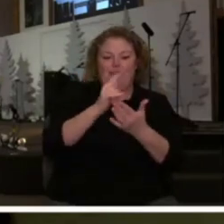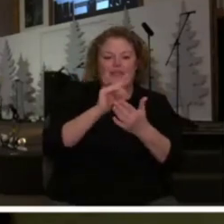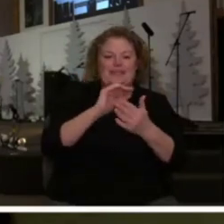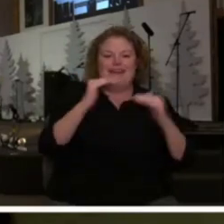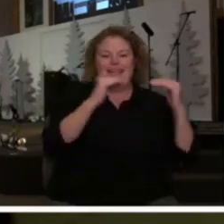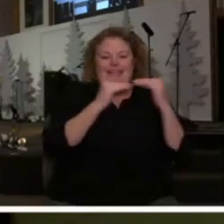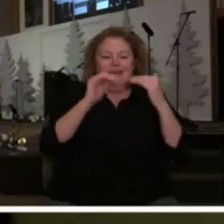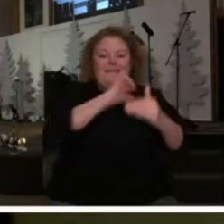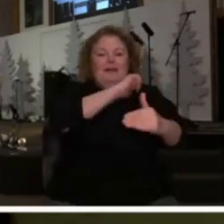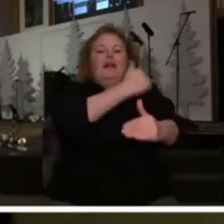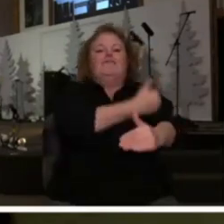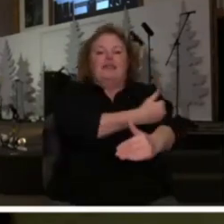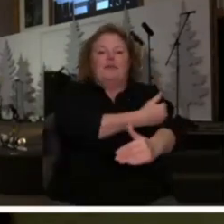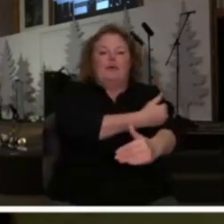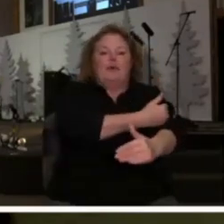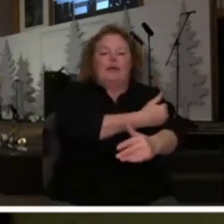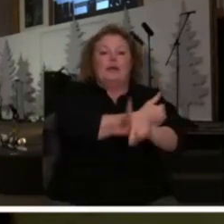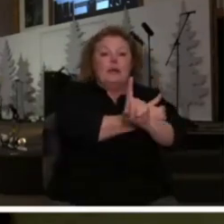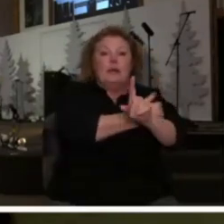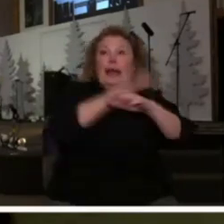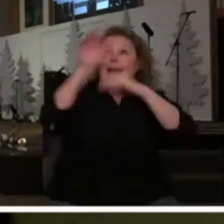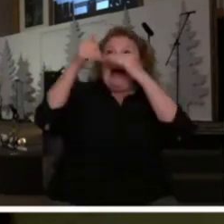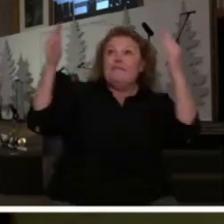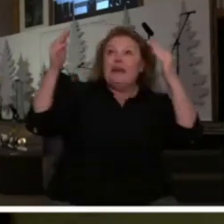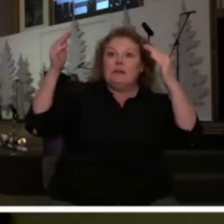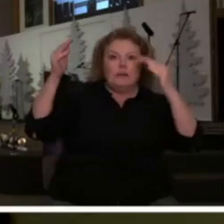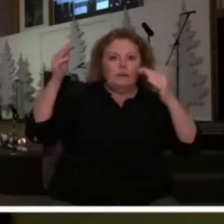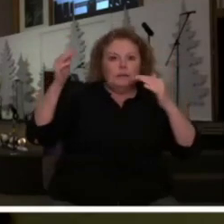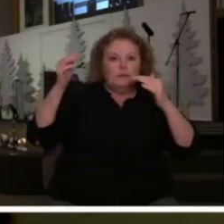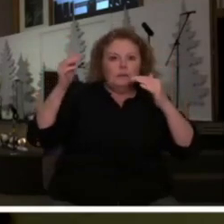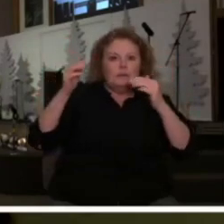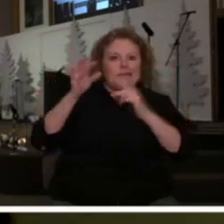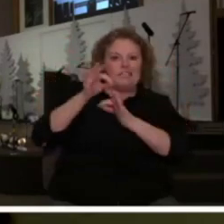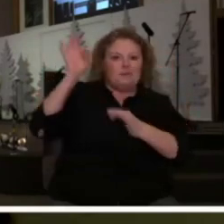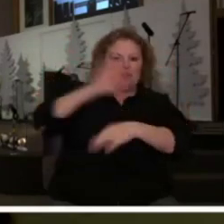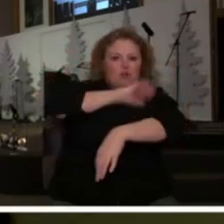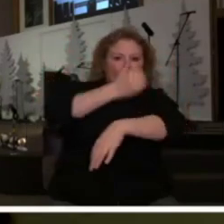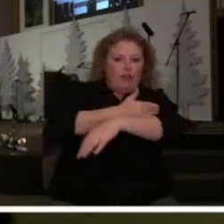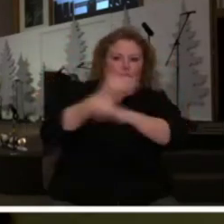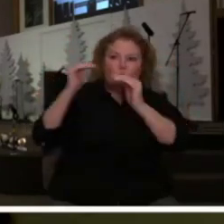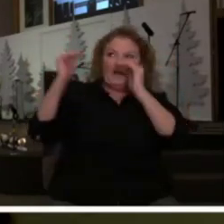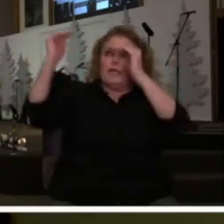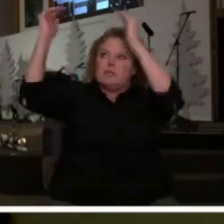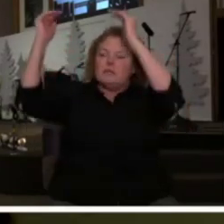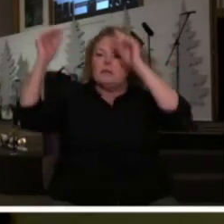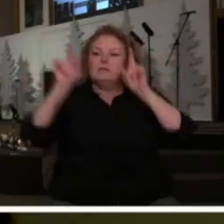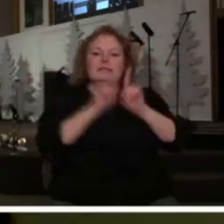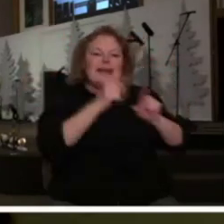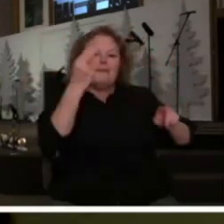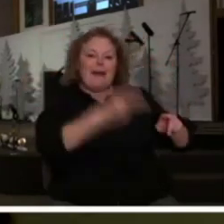in other words just like in heaven there are spiritual authorities in hell there are demonic authorities of different levels